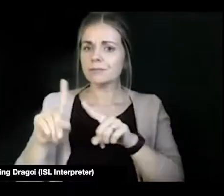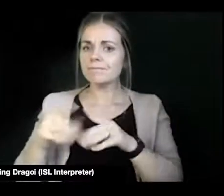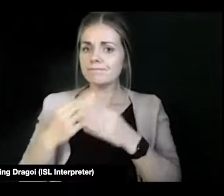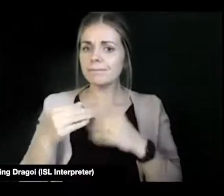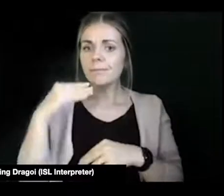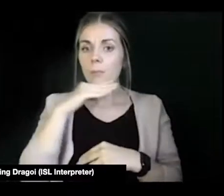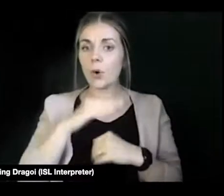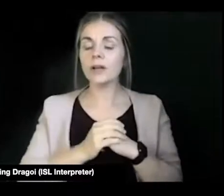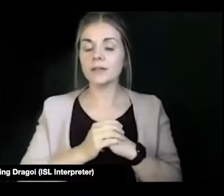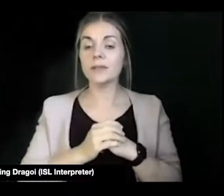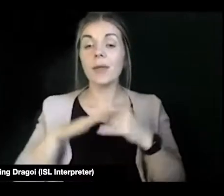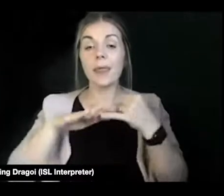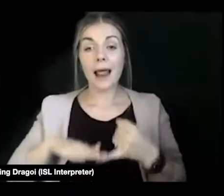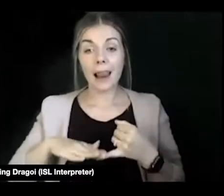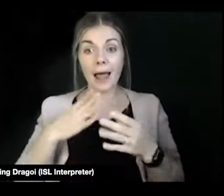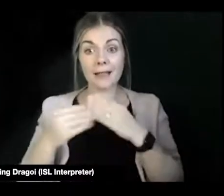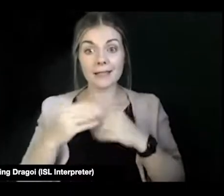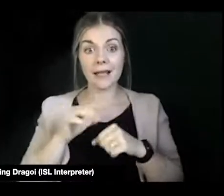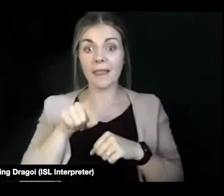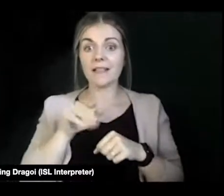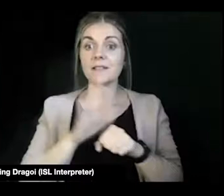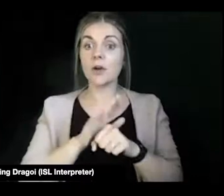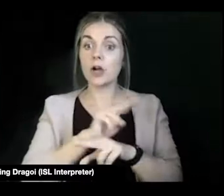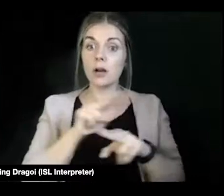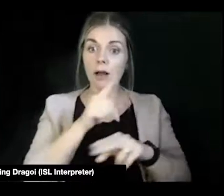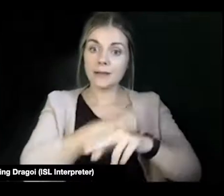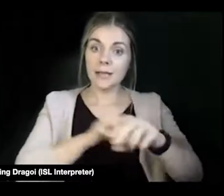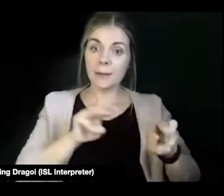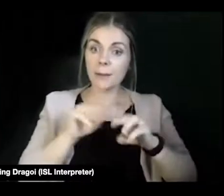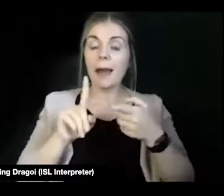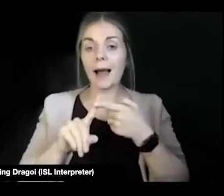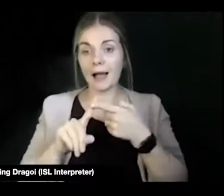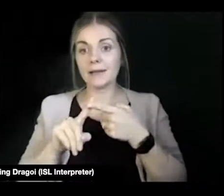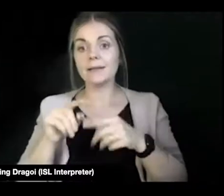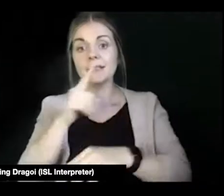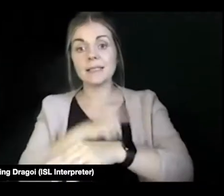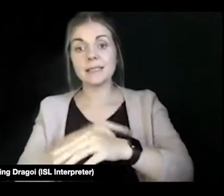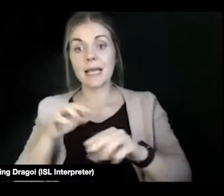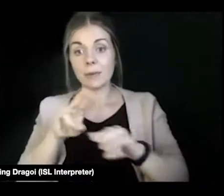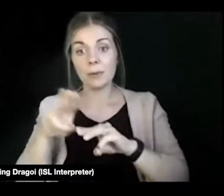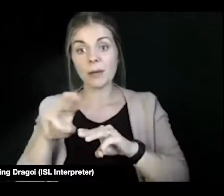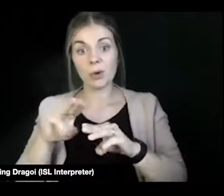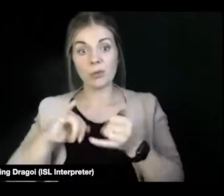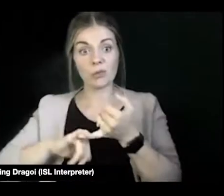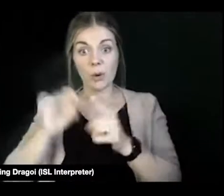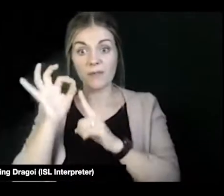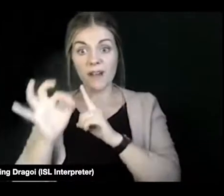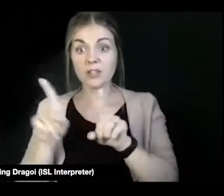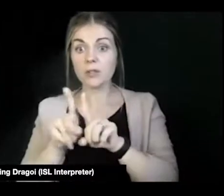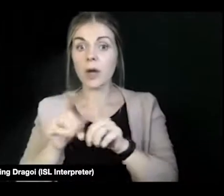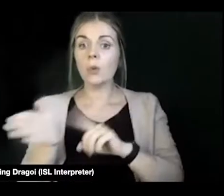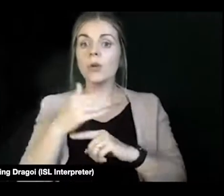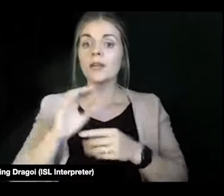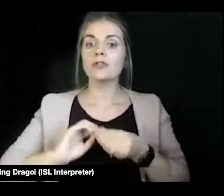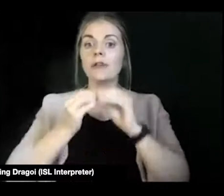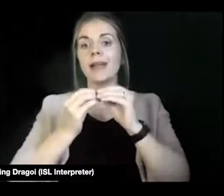last thing, this is for non-disabled people and disabled people and disabled people who are professionals. We've created something